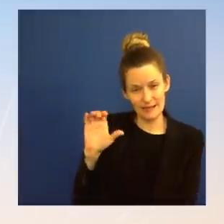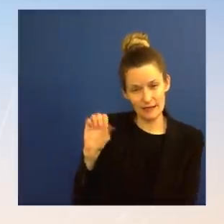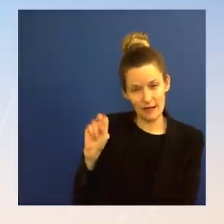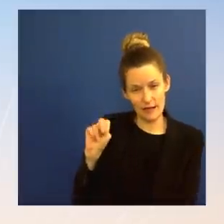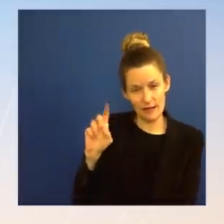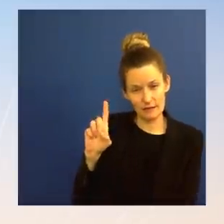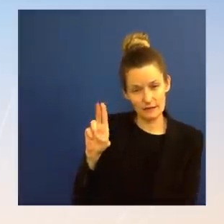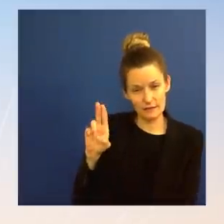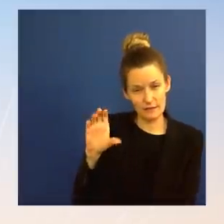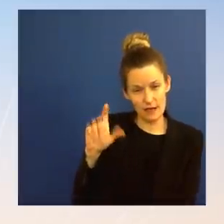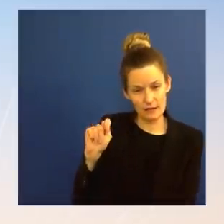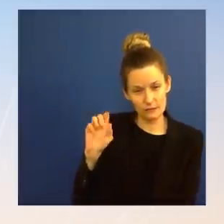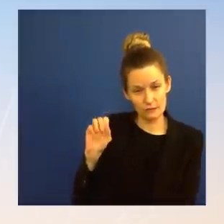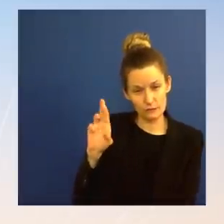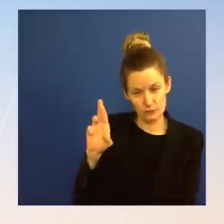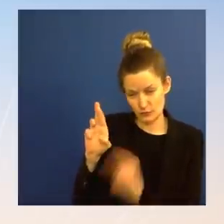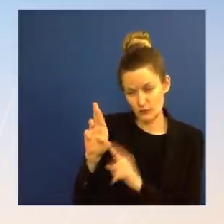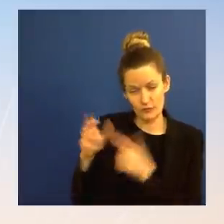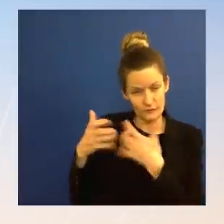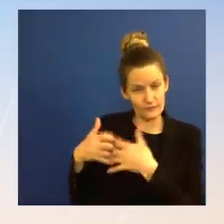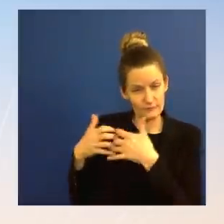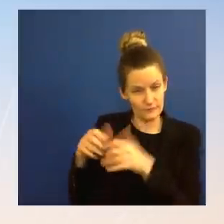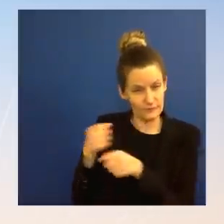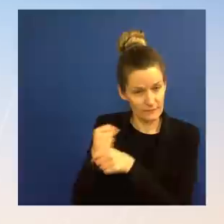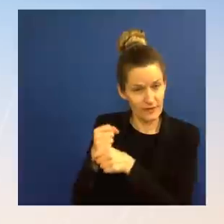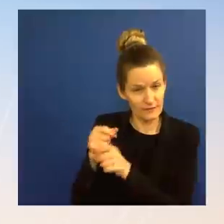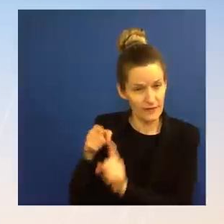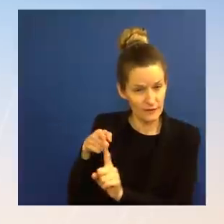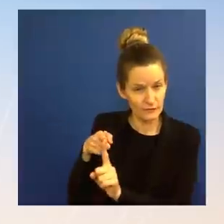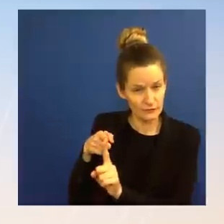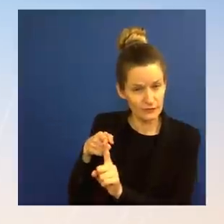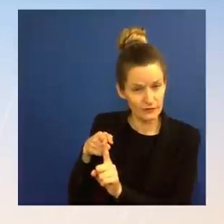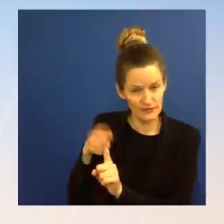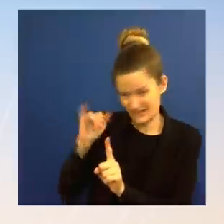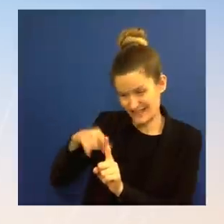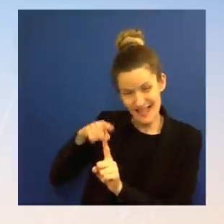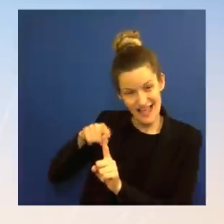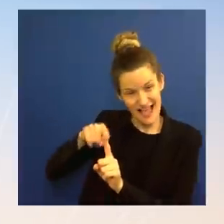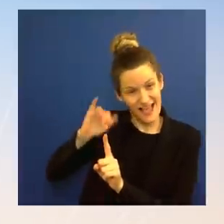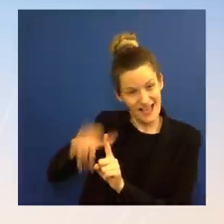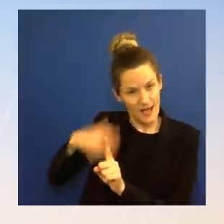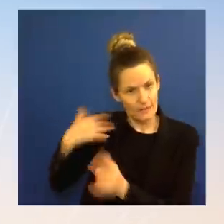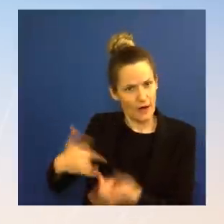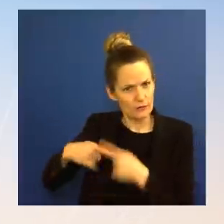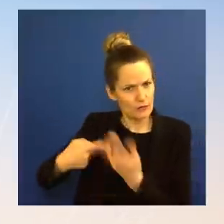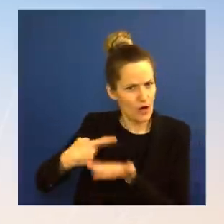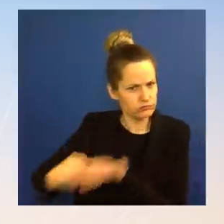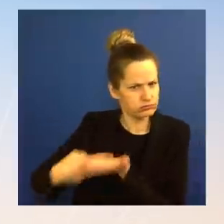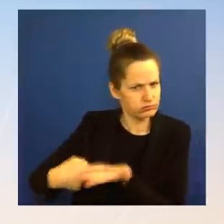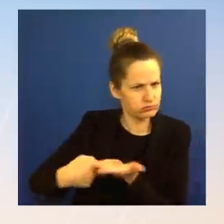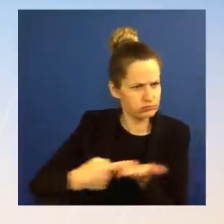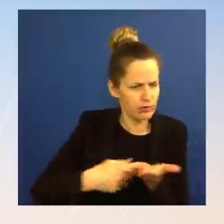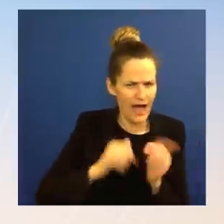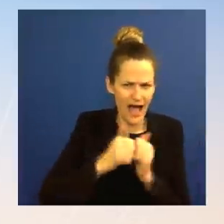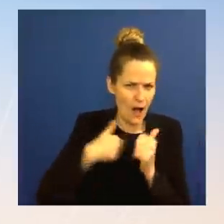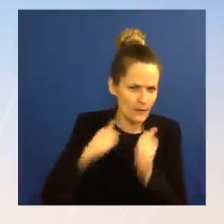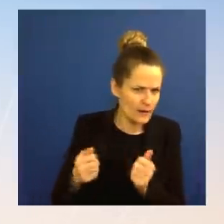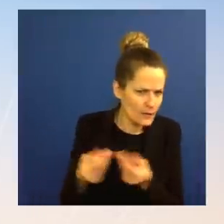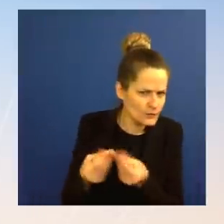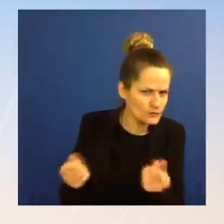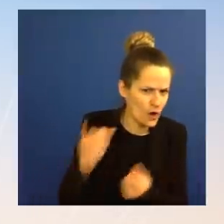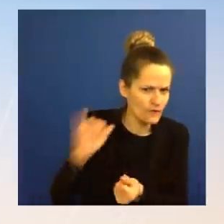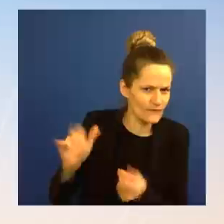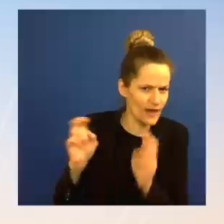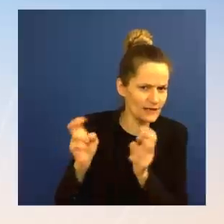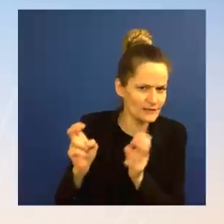of legislation that the President would love to sign into law, because we know that one of the big pressures is, of course, from the car and